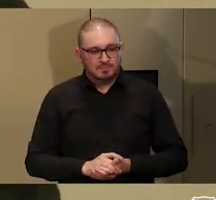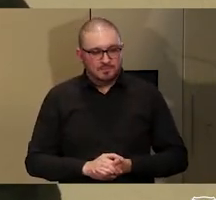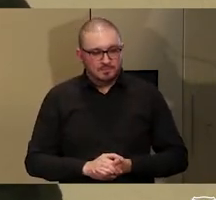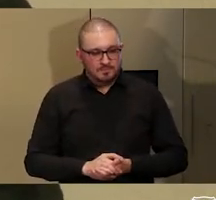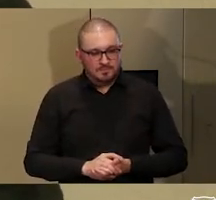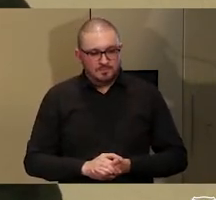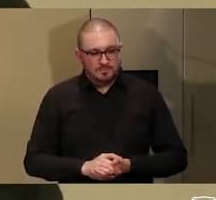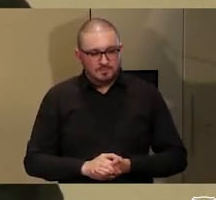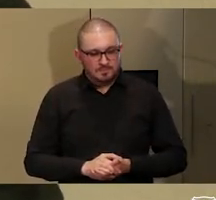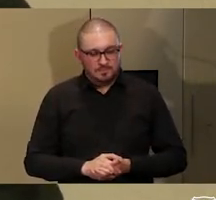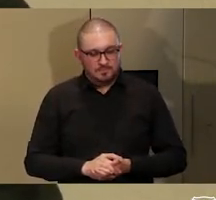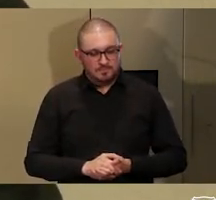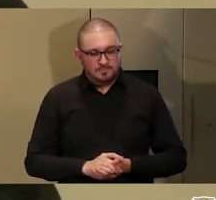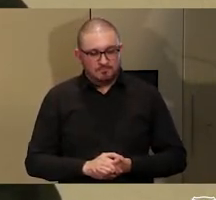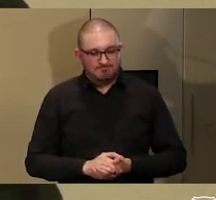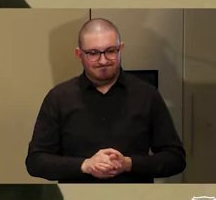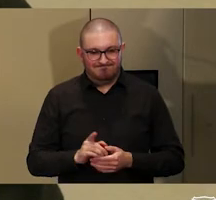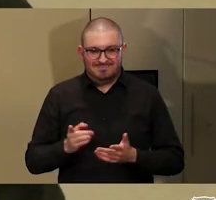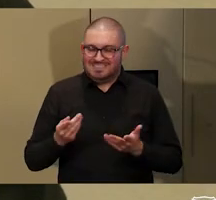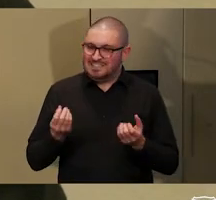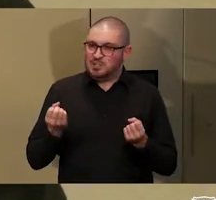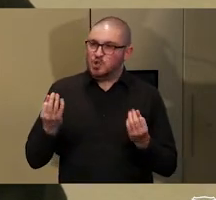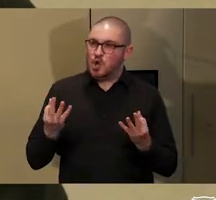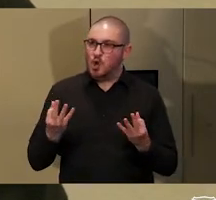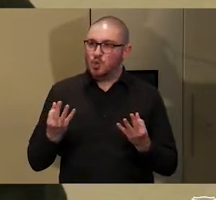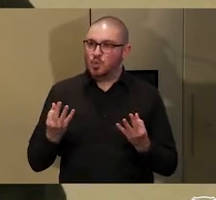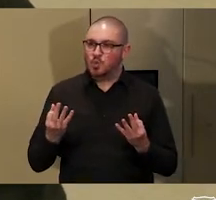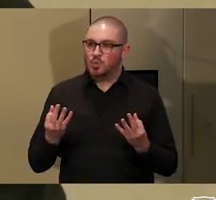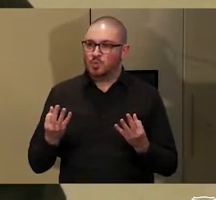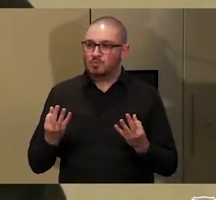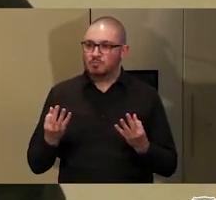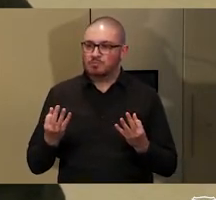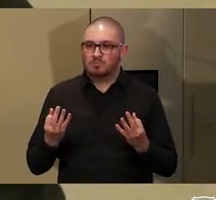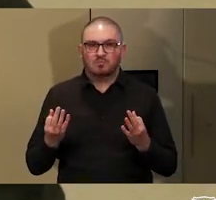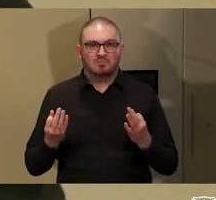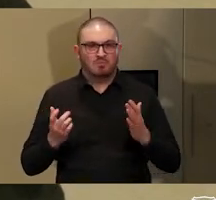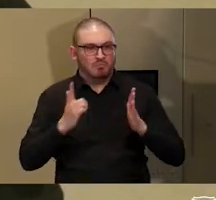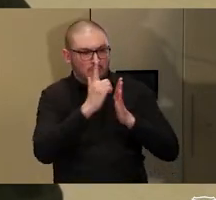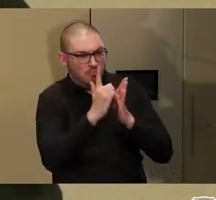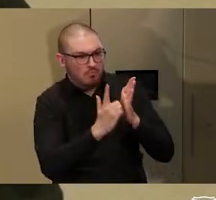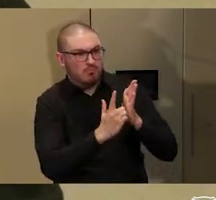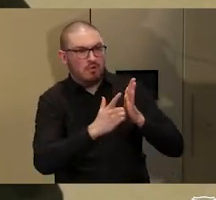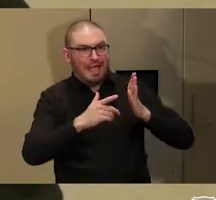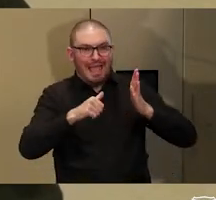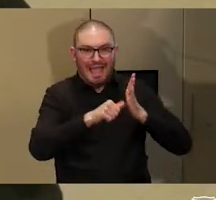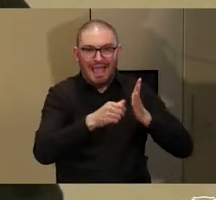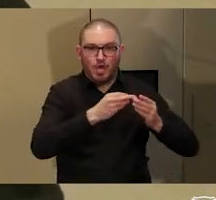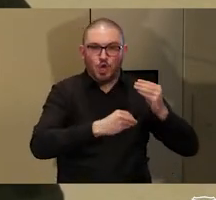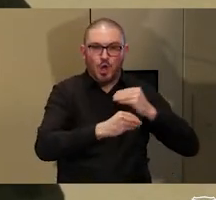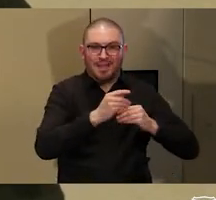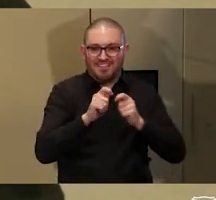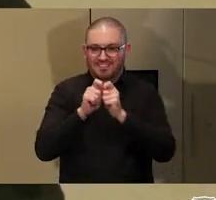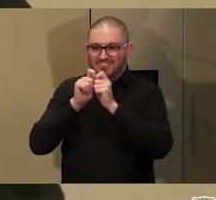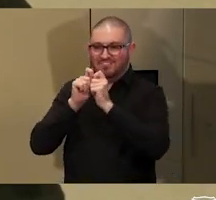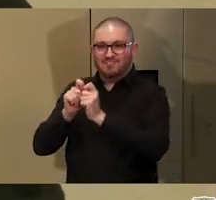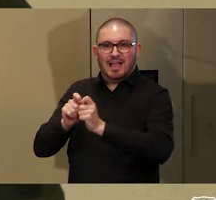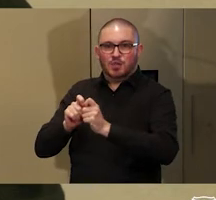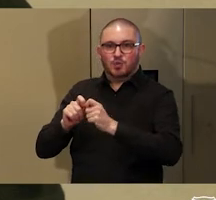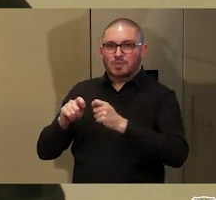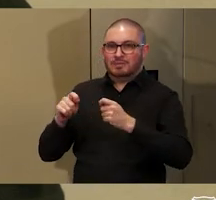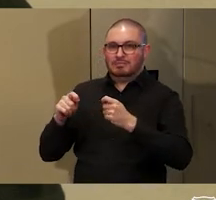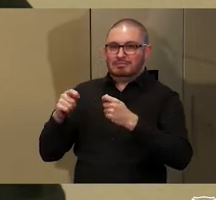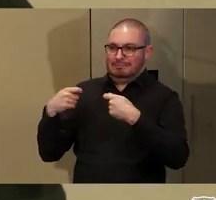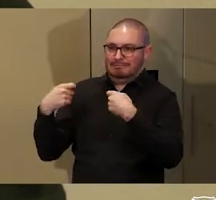that there's no economic requirement or value seen in Indigenous